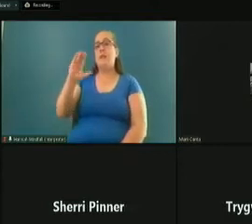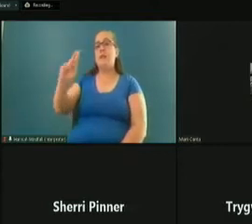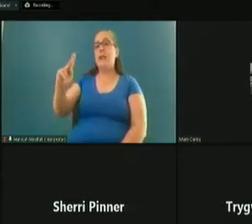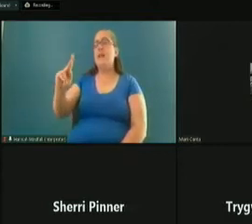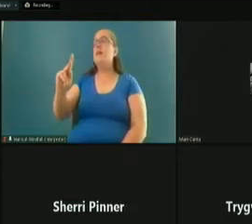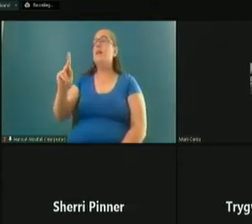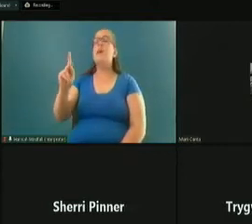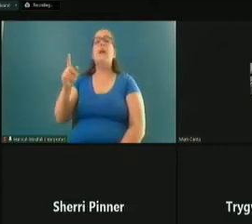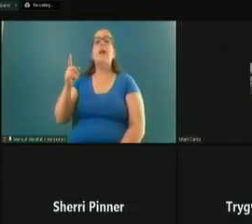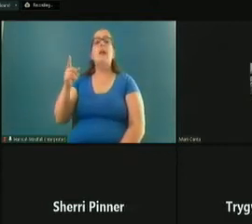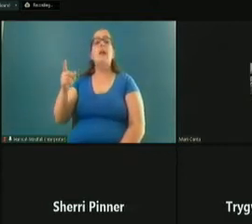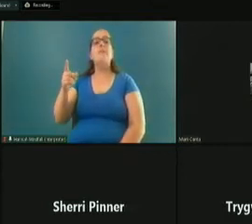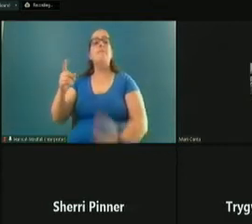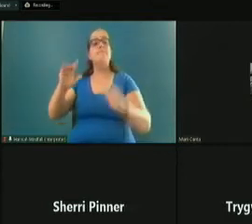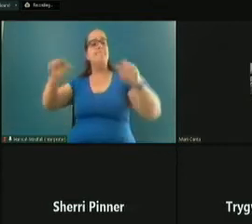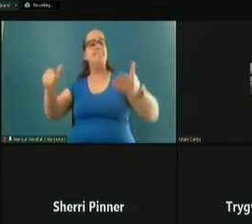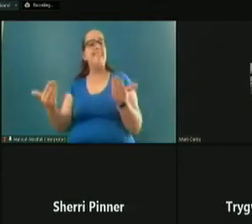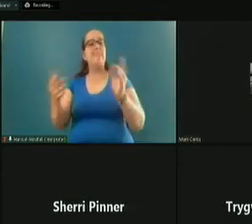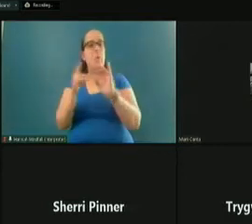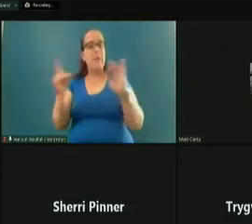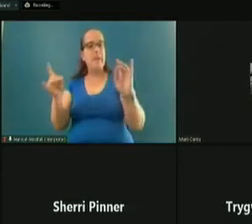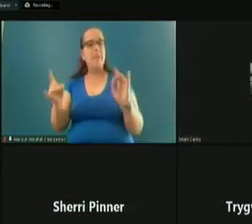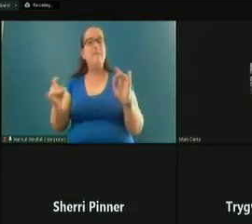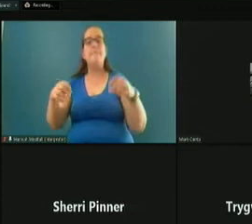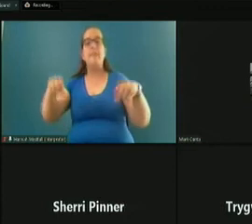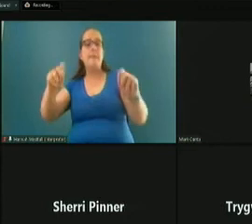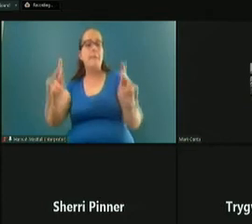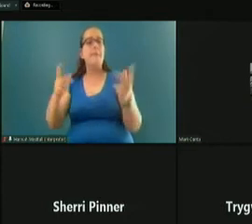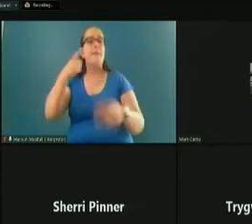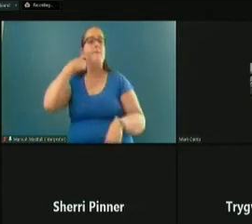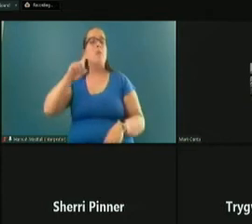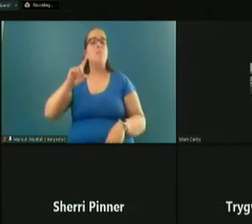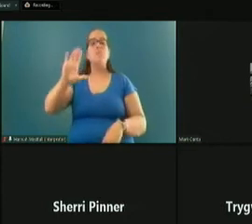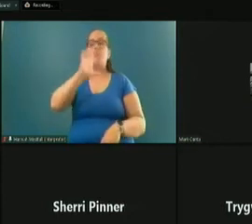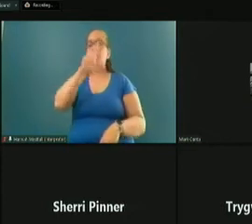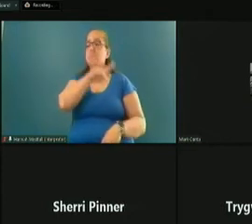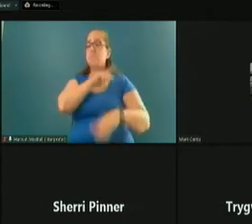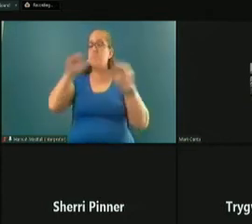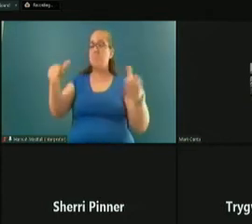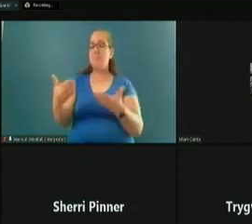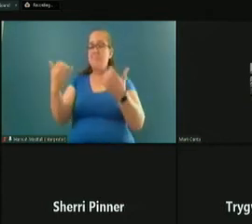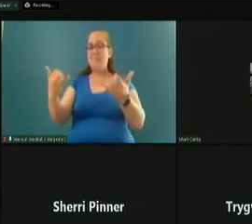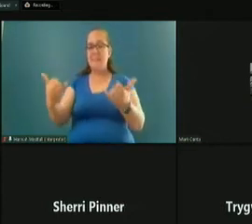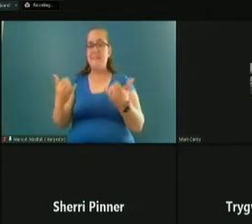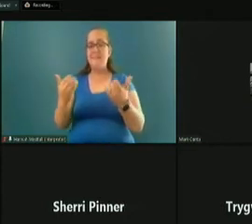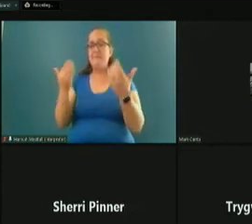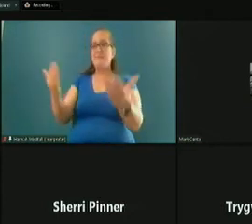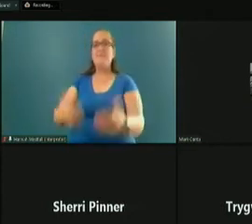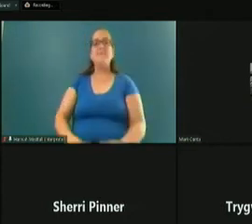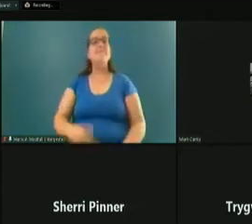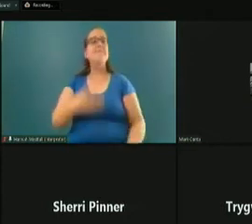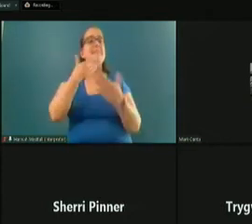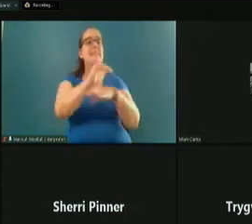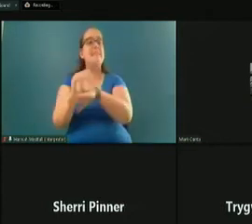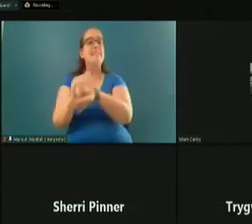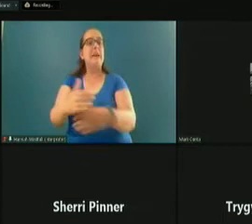an introductory statement, opportunity for your personal introduction at this time. Nick evening. Thank